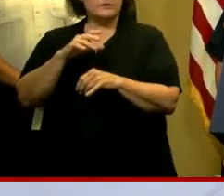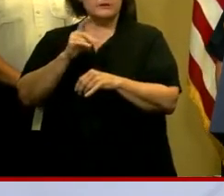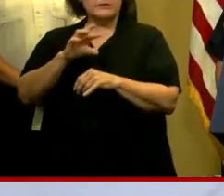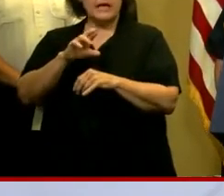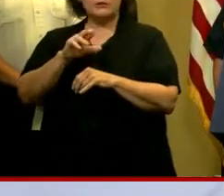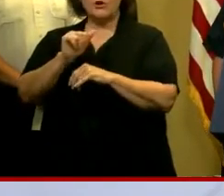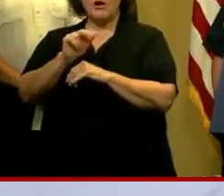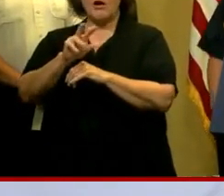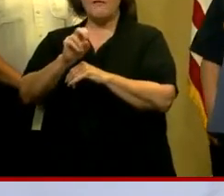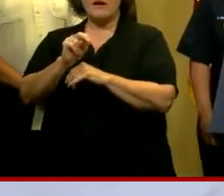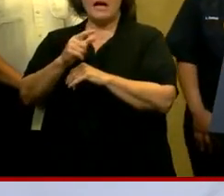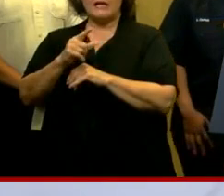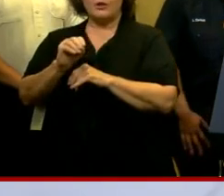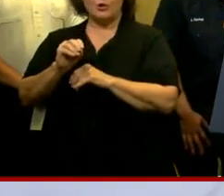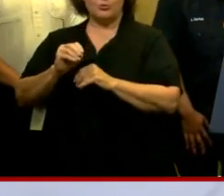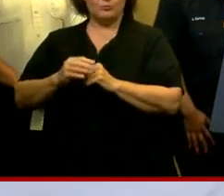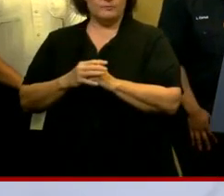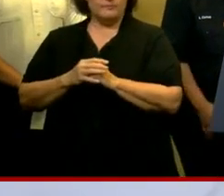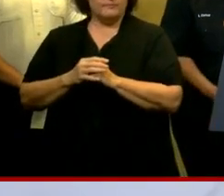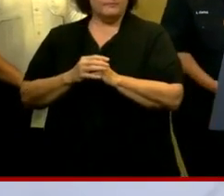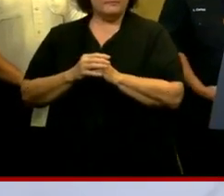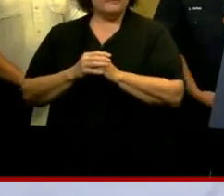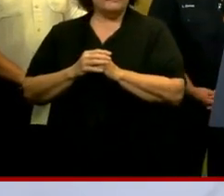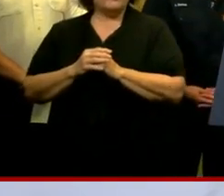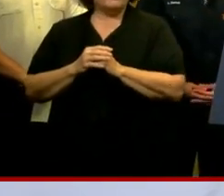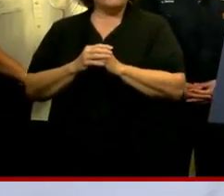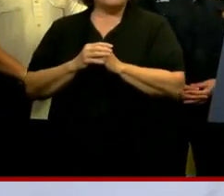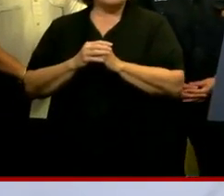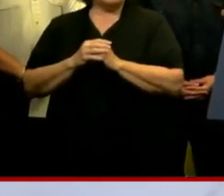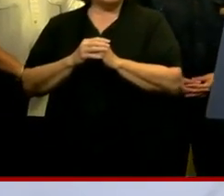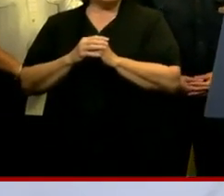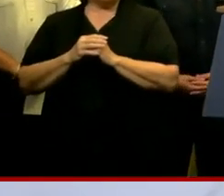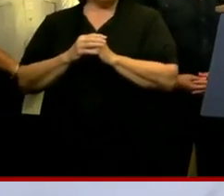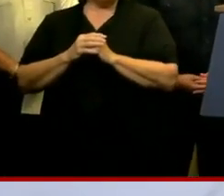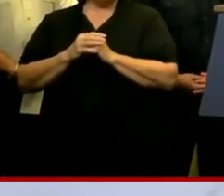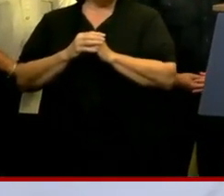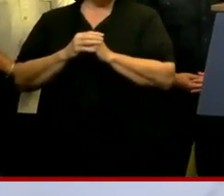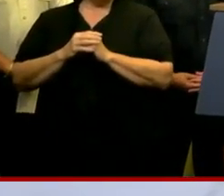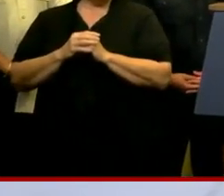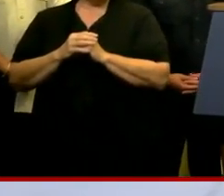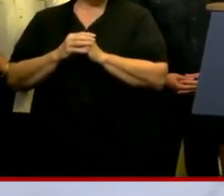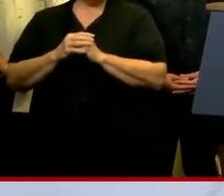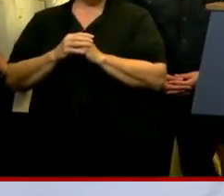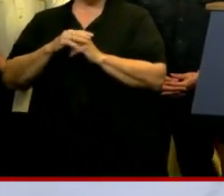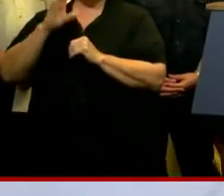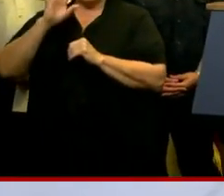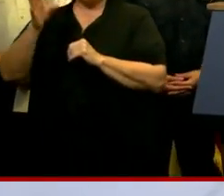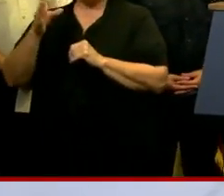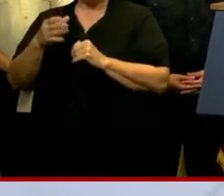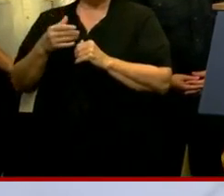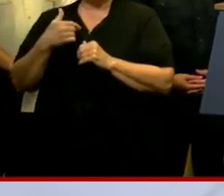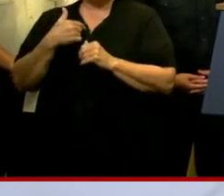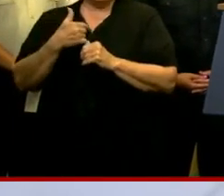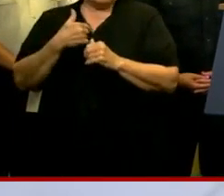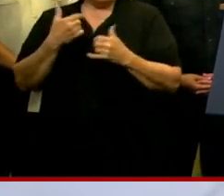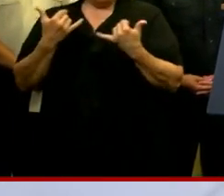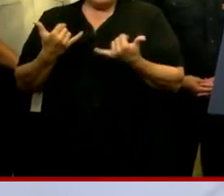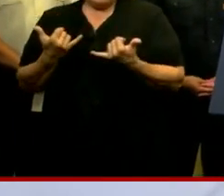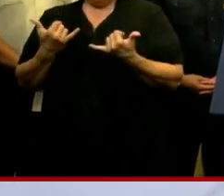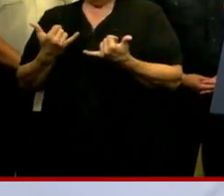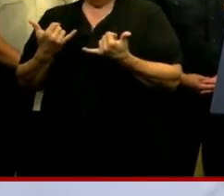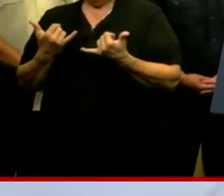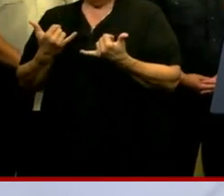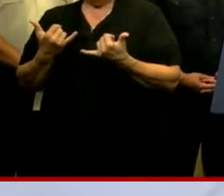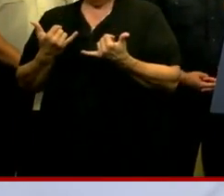Bagno, the New Orleans Health Department. Thank you, Madam Mayor. Hi, everybody. Once again, we find ourselves